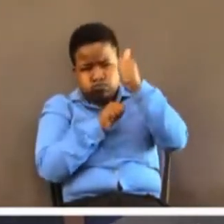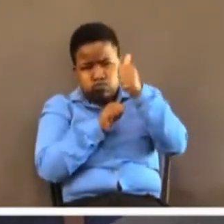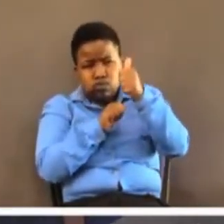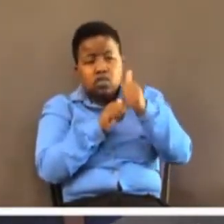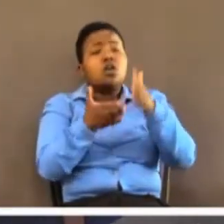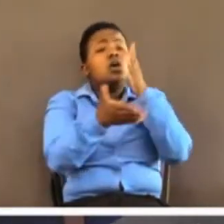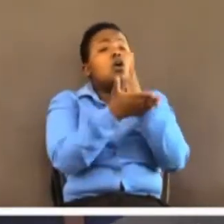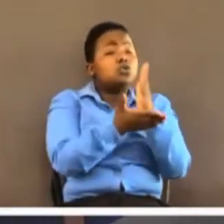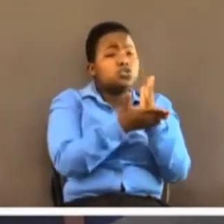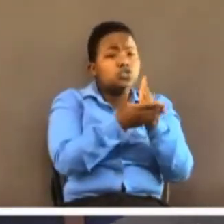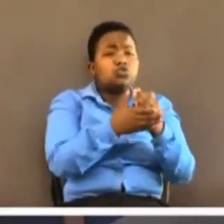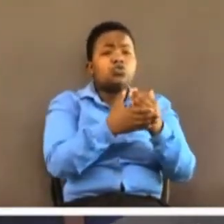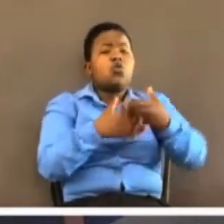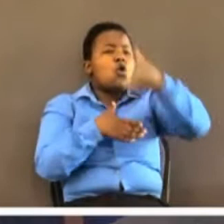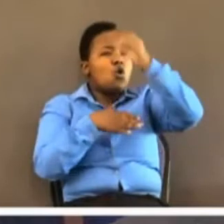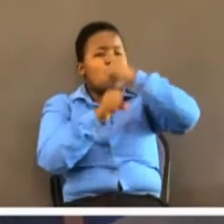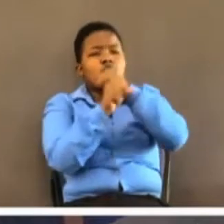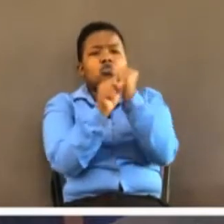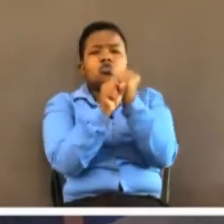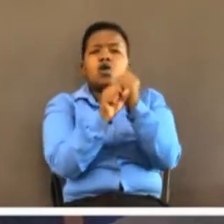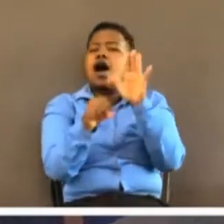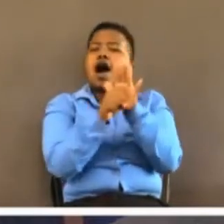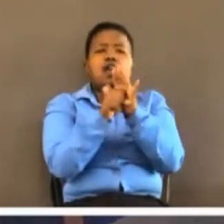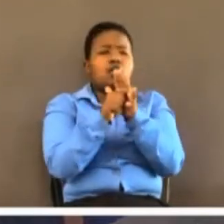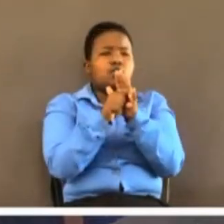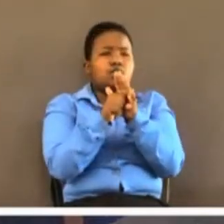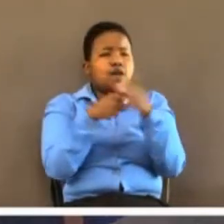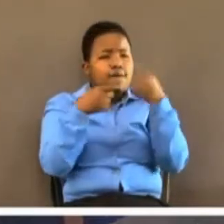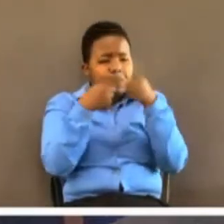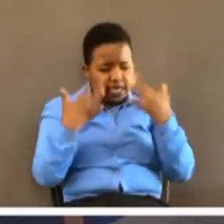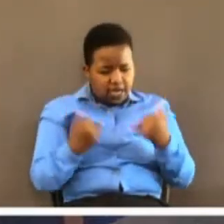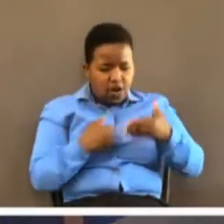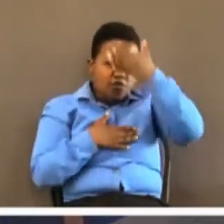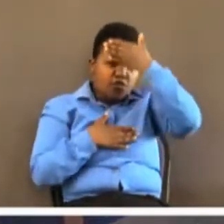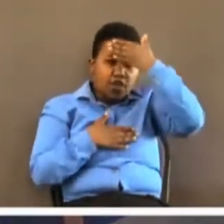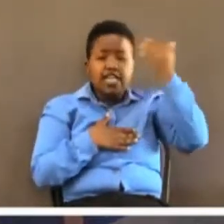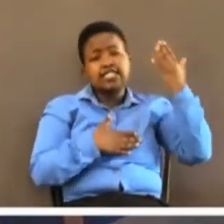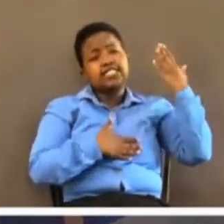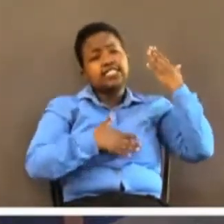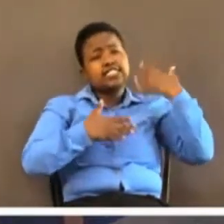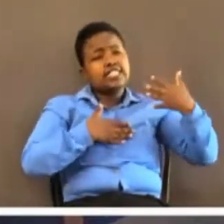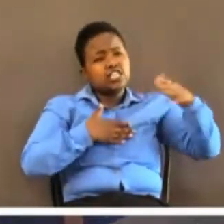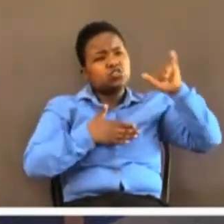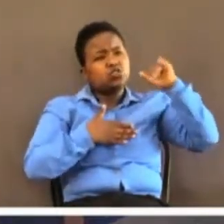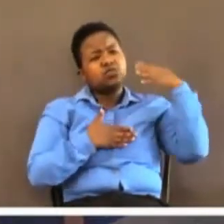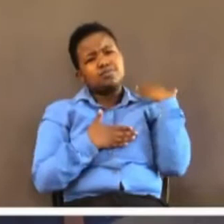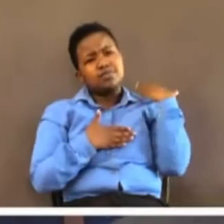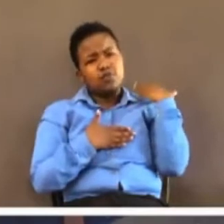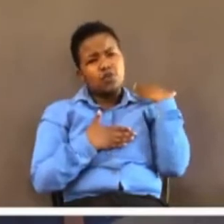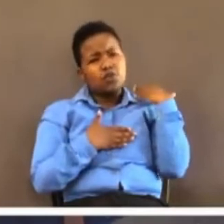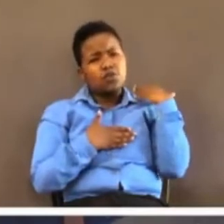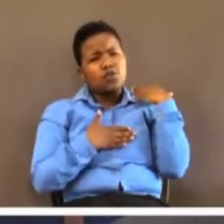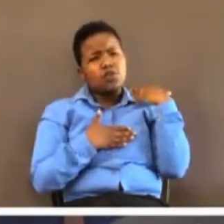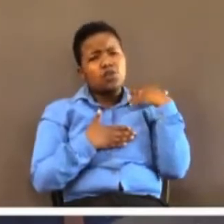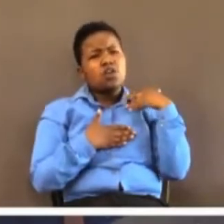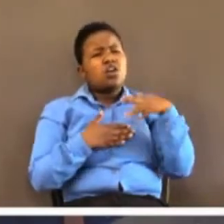true God has done many things for you. Forget those things. Forget the former things. Do